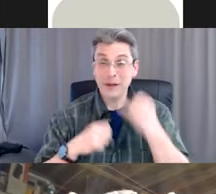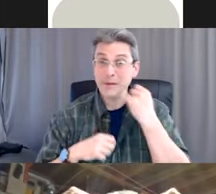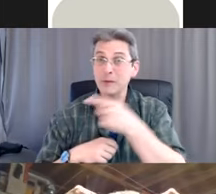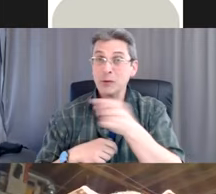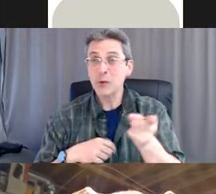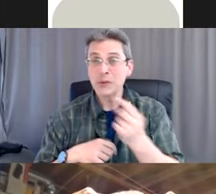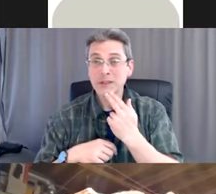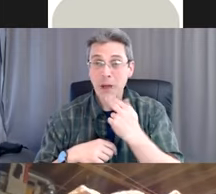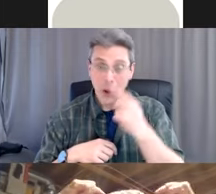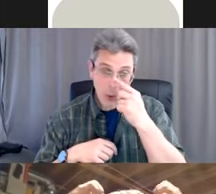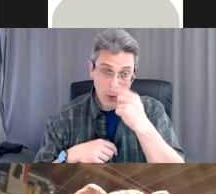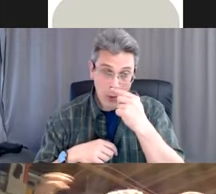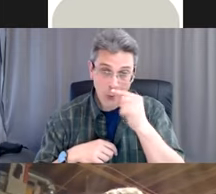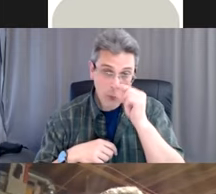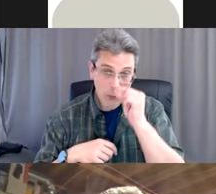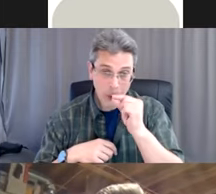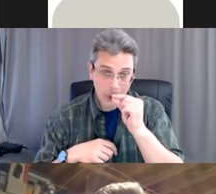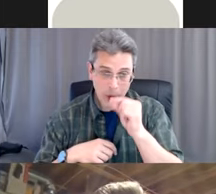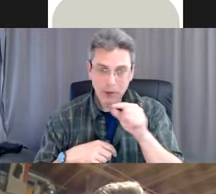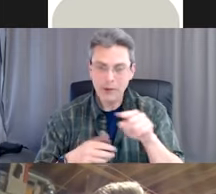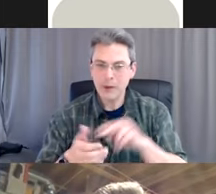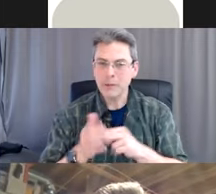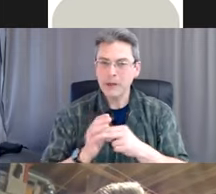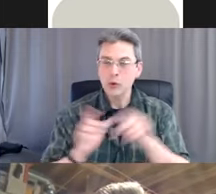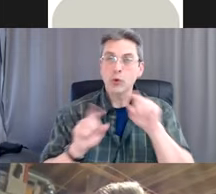that little strap can be helpful.